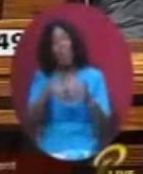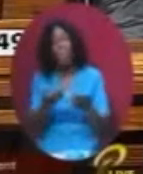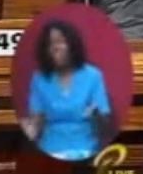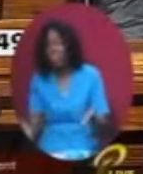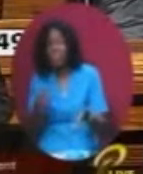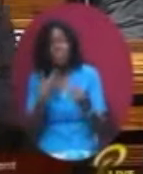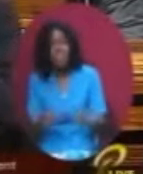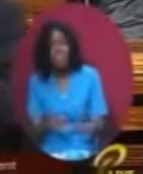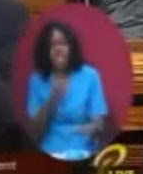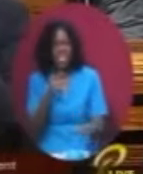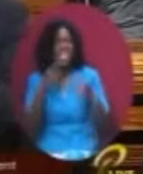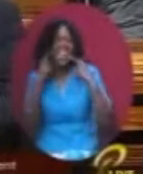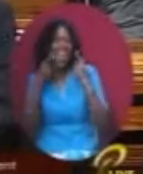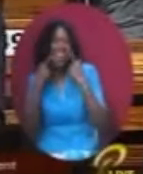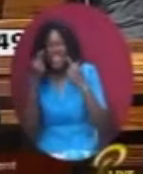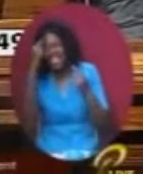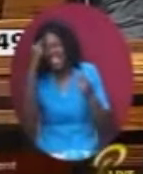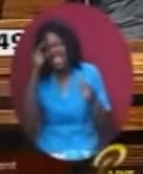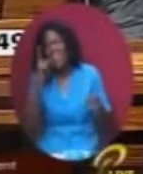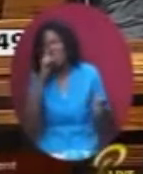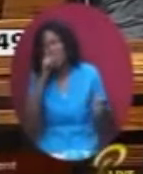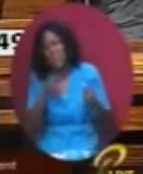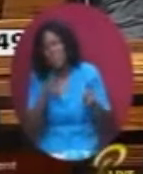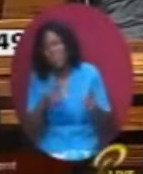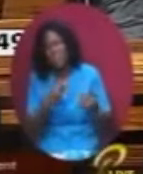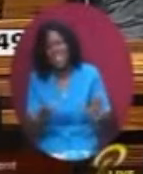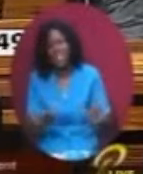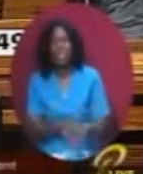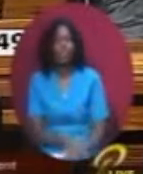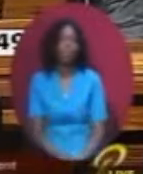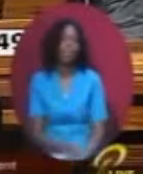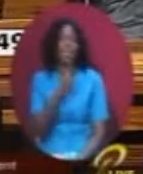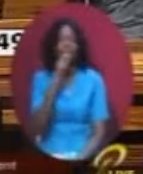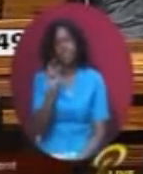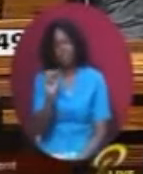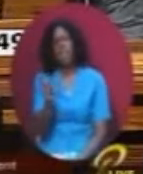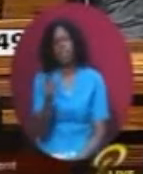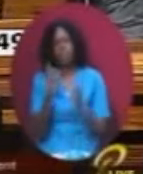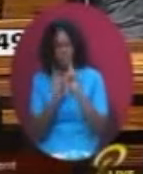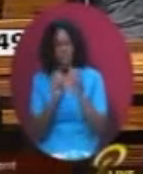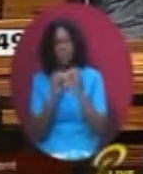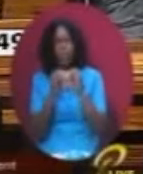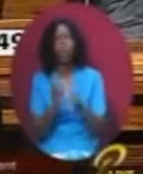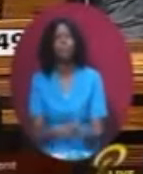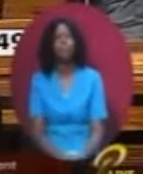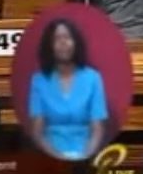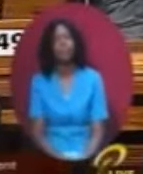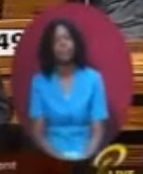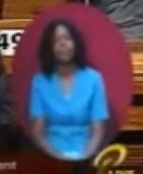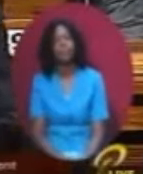By the way, Mr. Speaker, while I'm on this matter, I notice